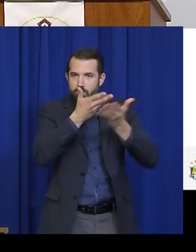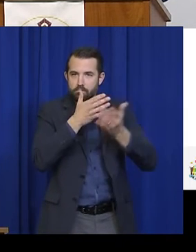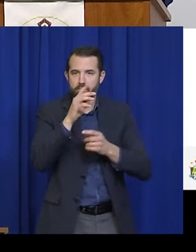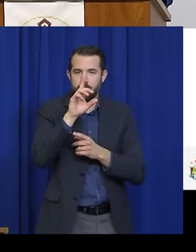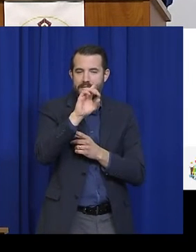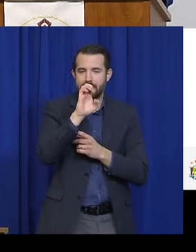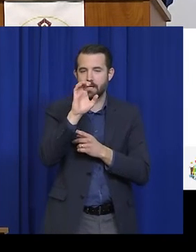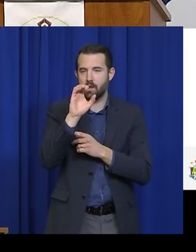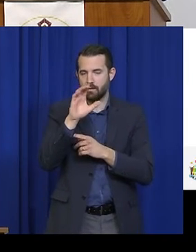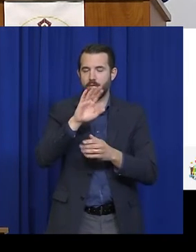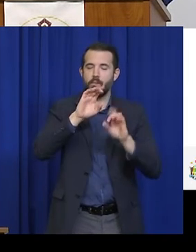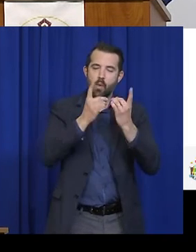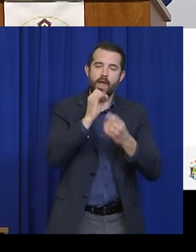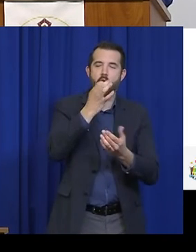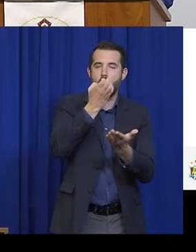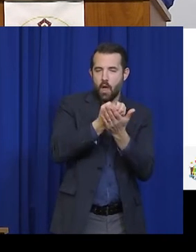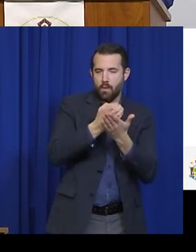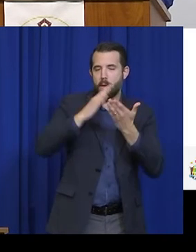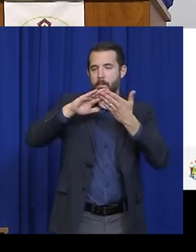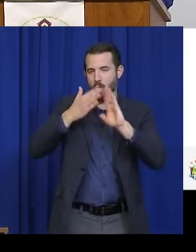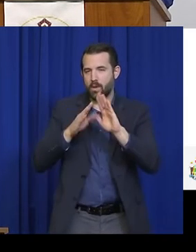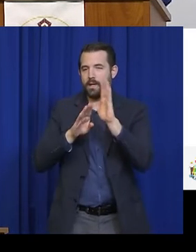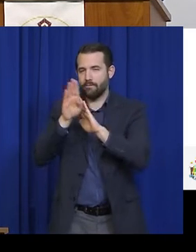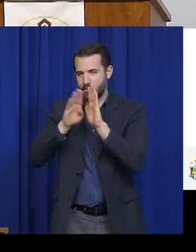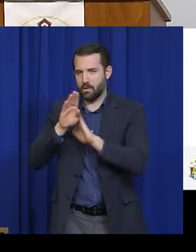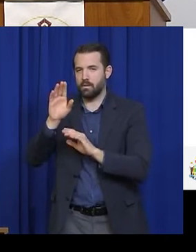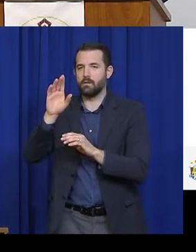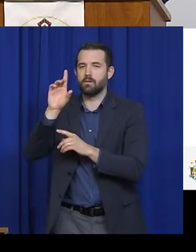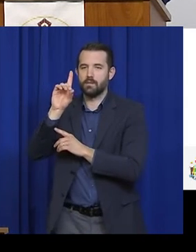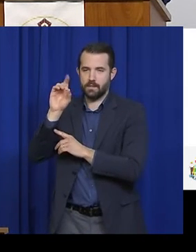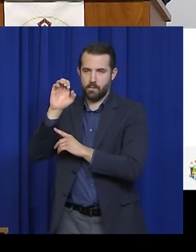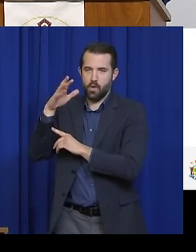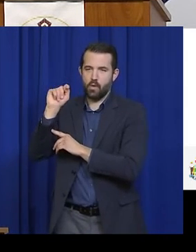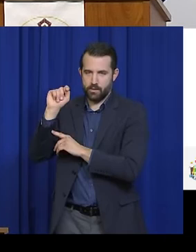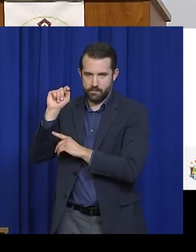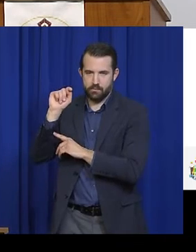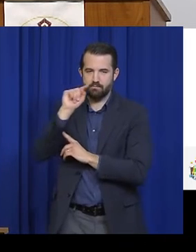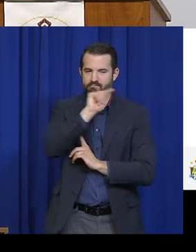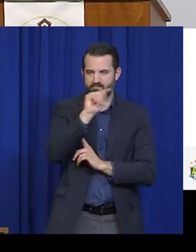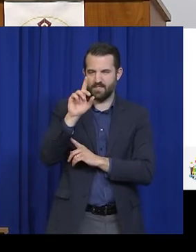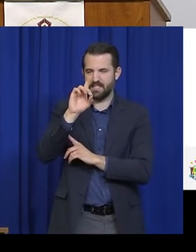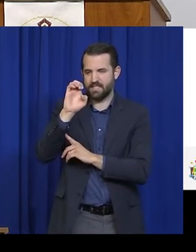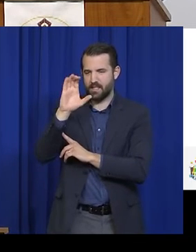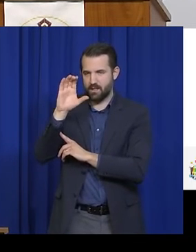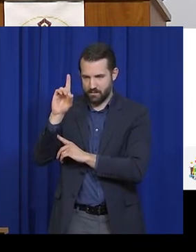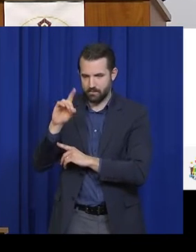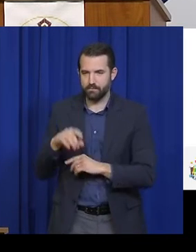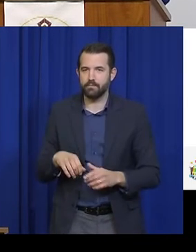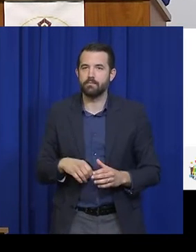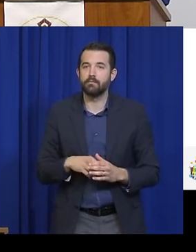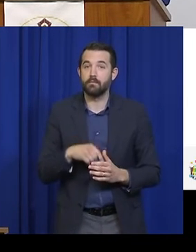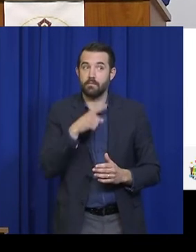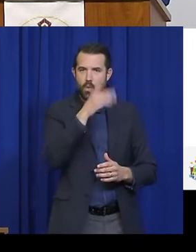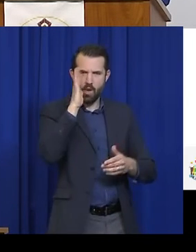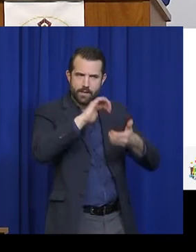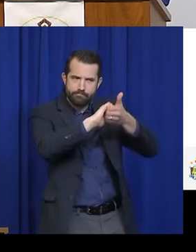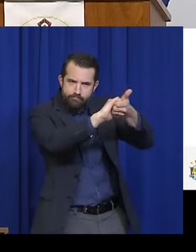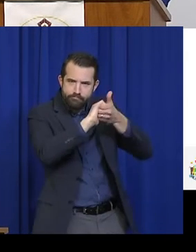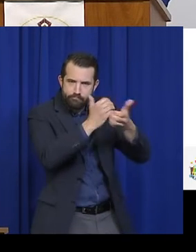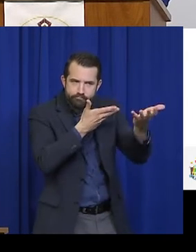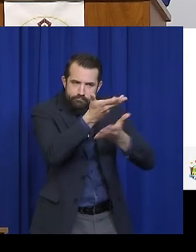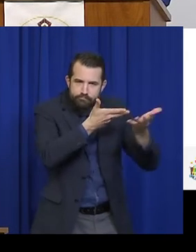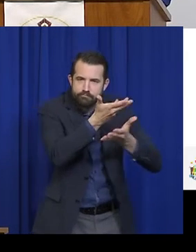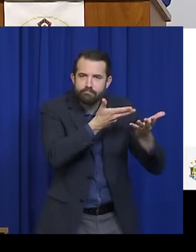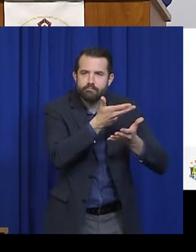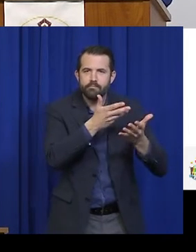evidence-informed safety protocols and modifications to protect the health and safety of